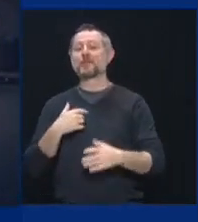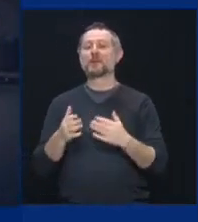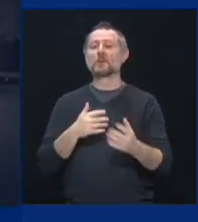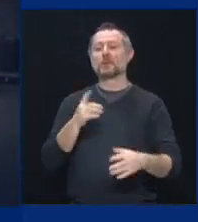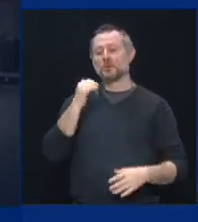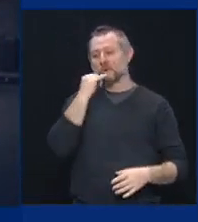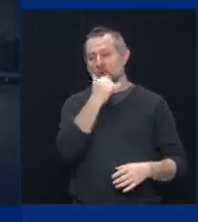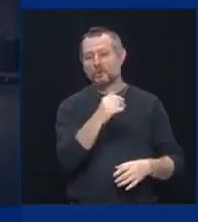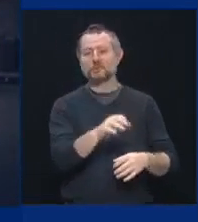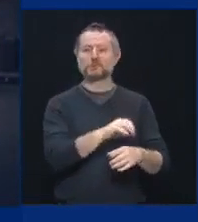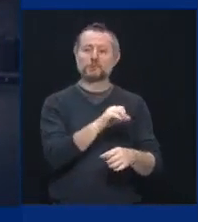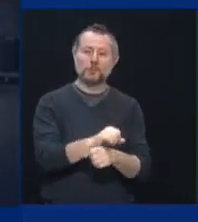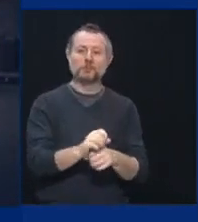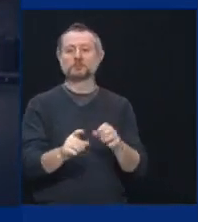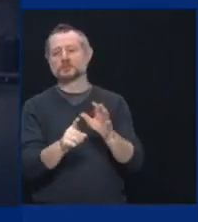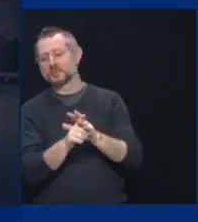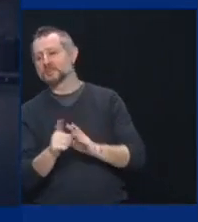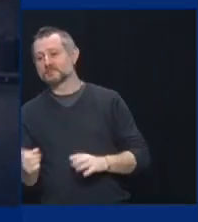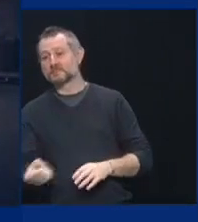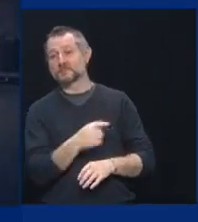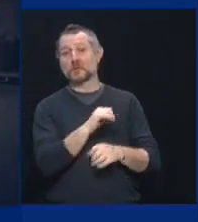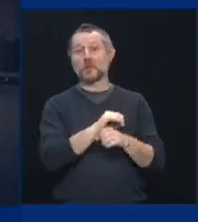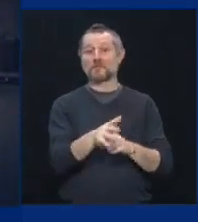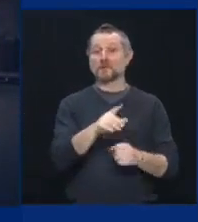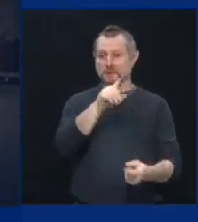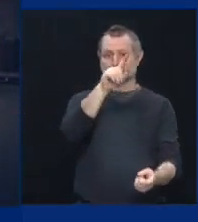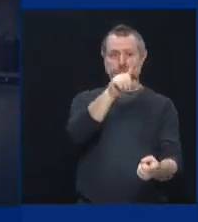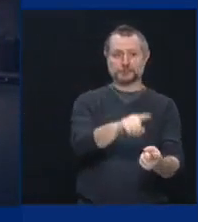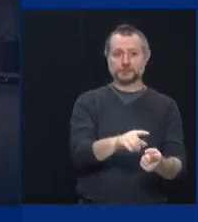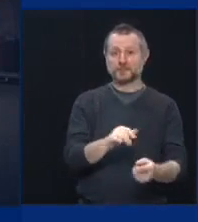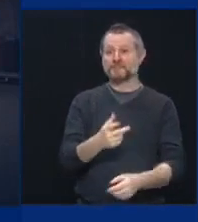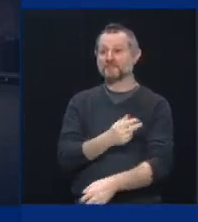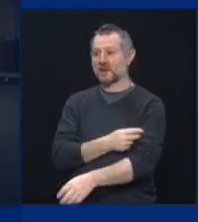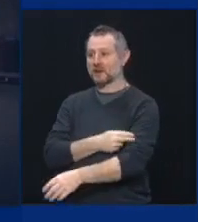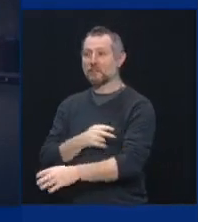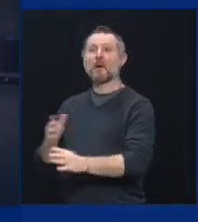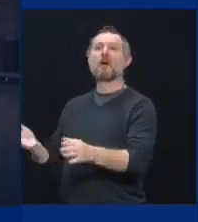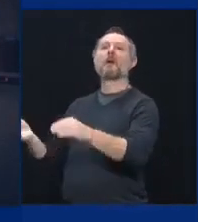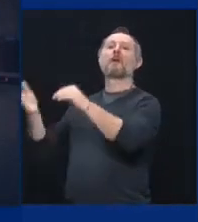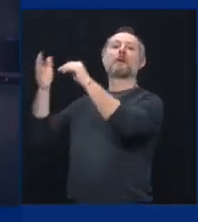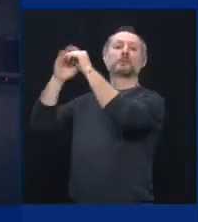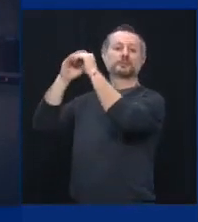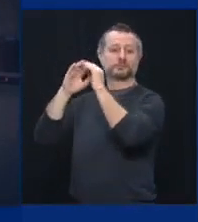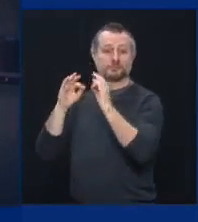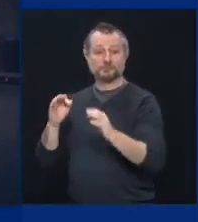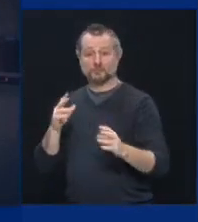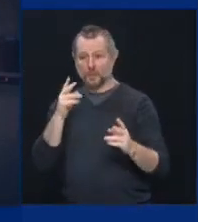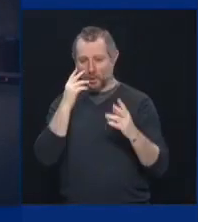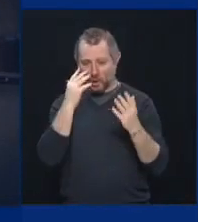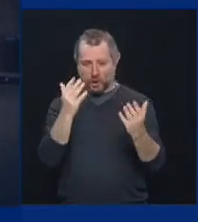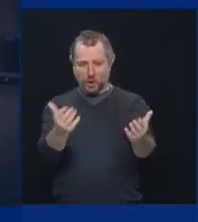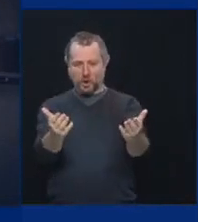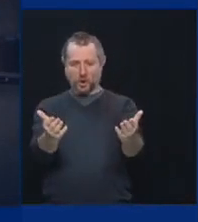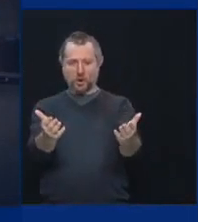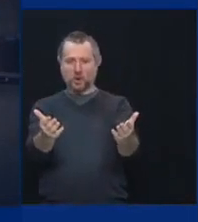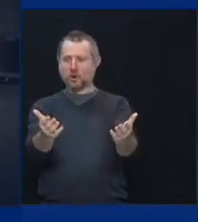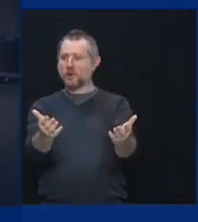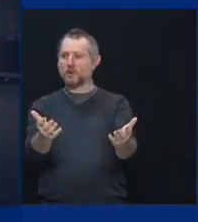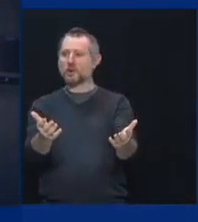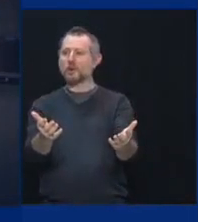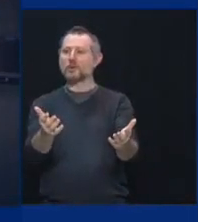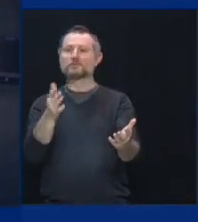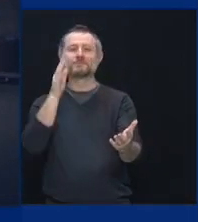COVID's coming down. Vaccine rates are going up. Start to look to the future